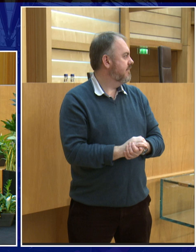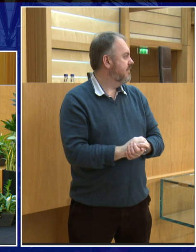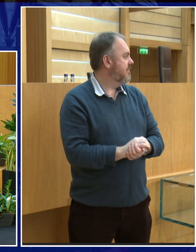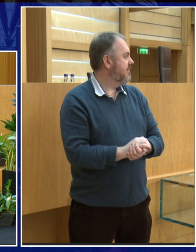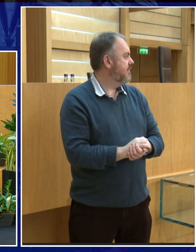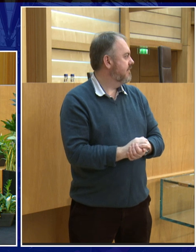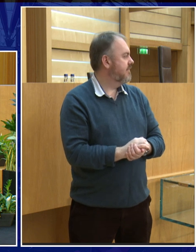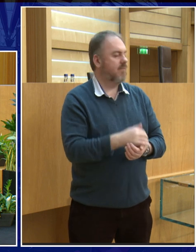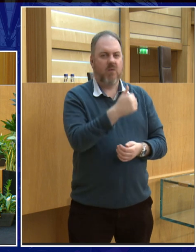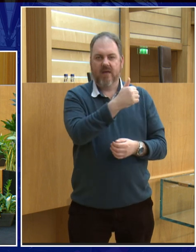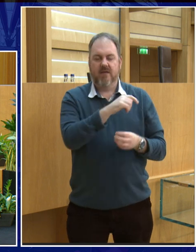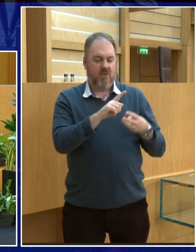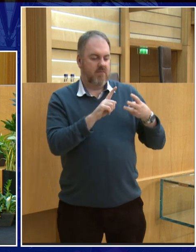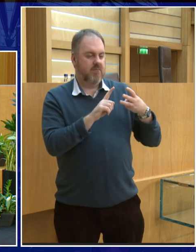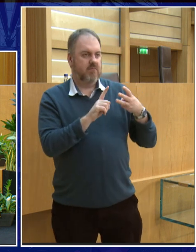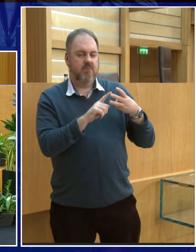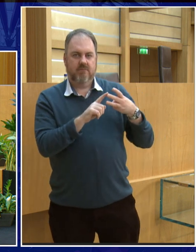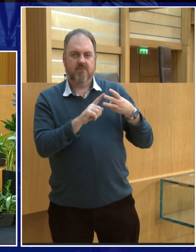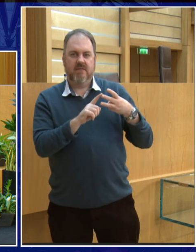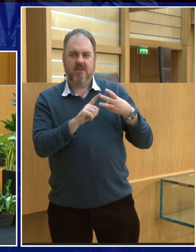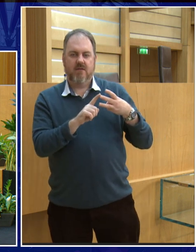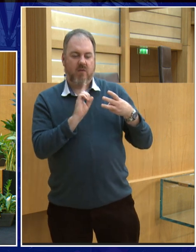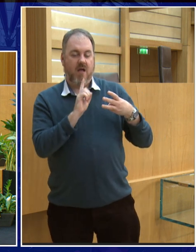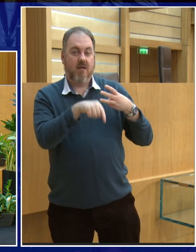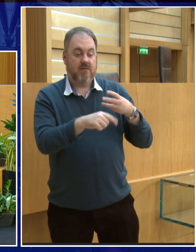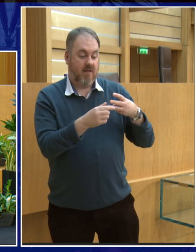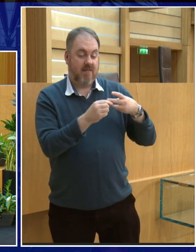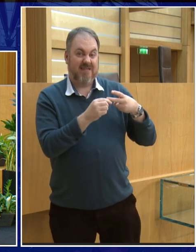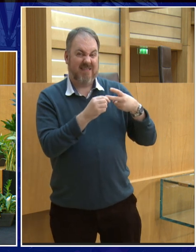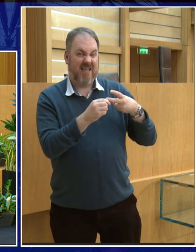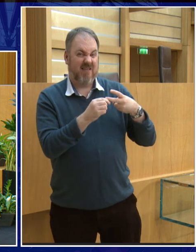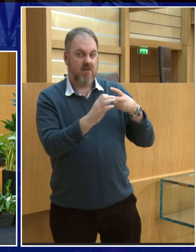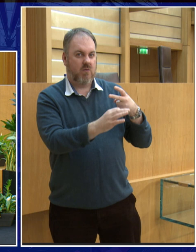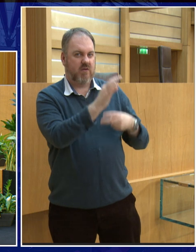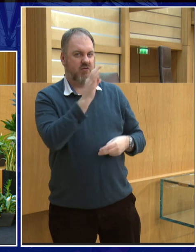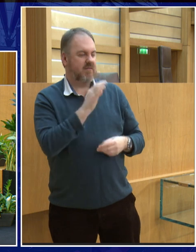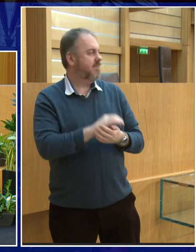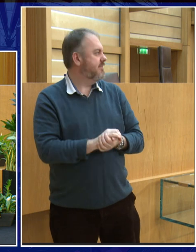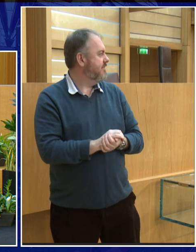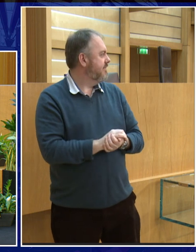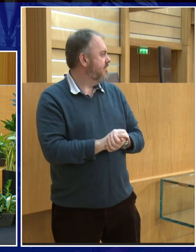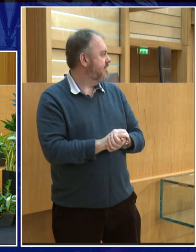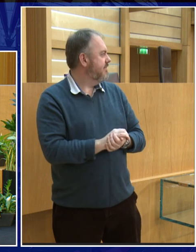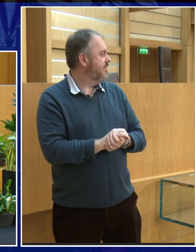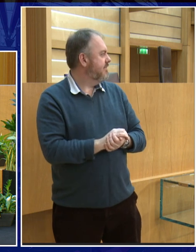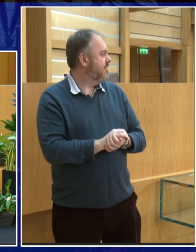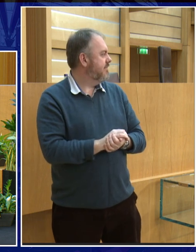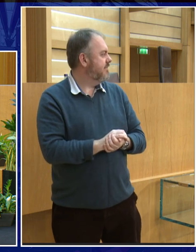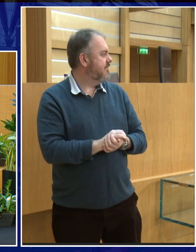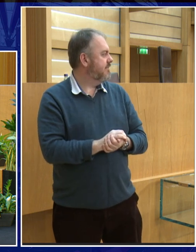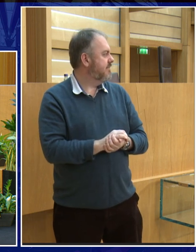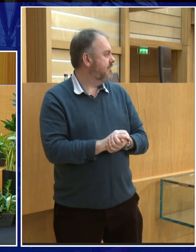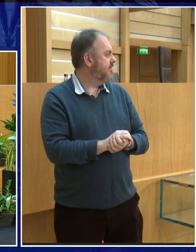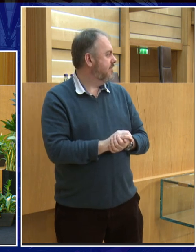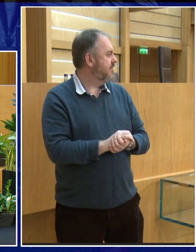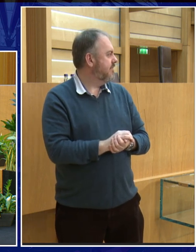to this one about why doesn't it go round in a circle? Yes. I've learned so much. I know it's an ellipse now. It's an ellipse, And you want to know about growing flowers,